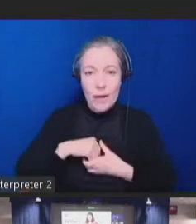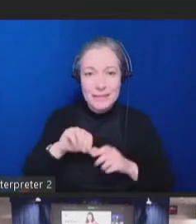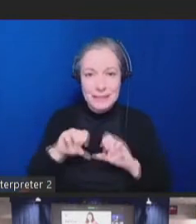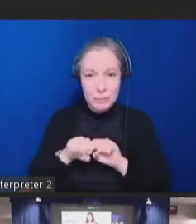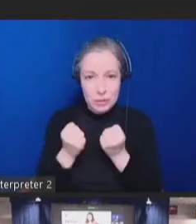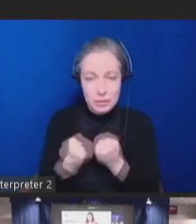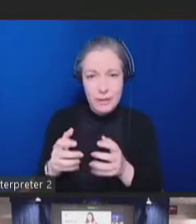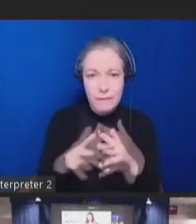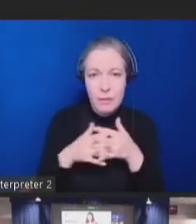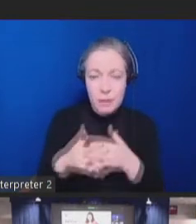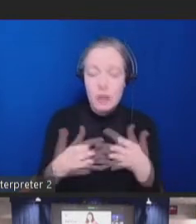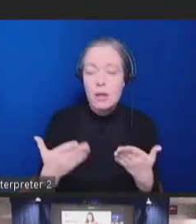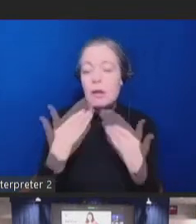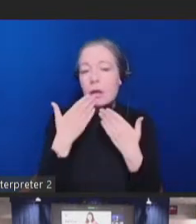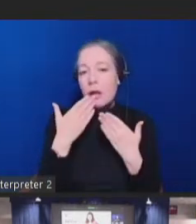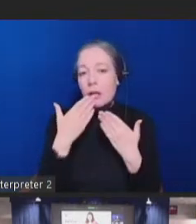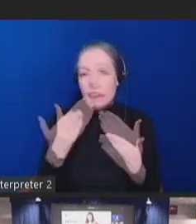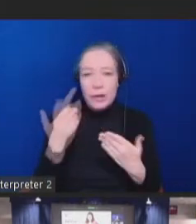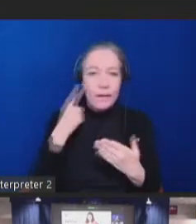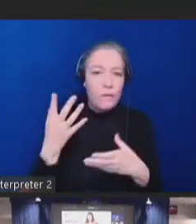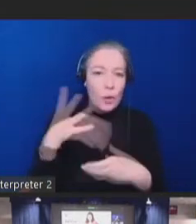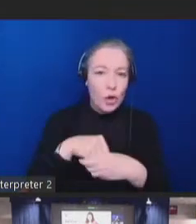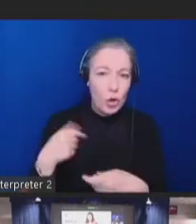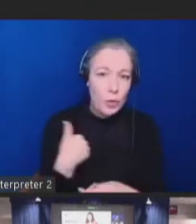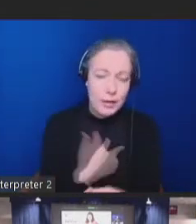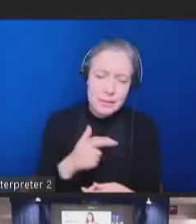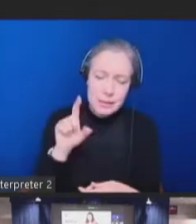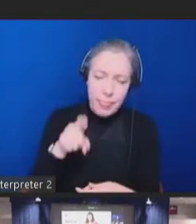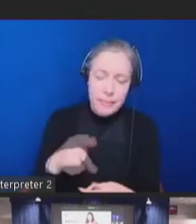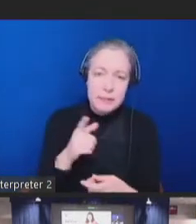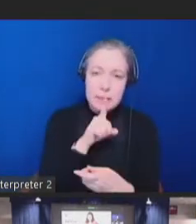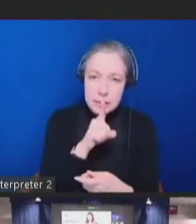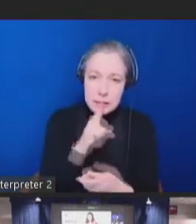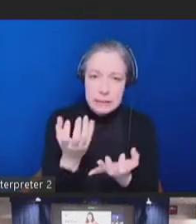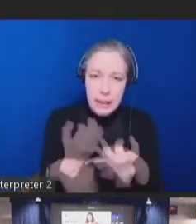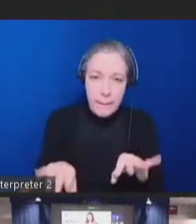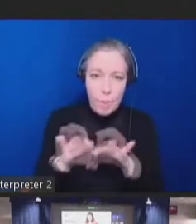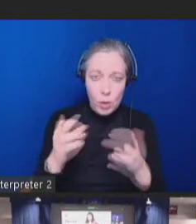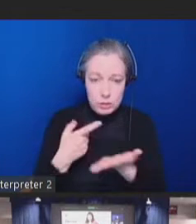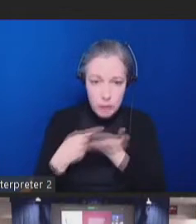thank you so much for including us in this important conversation today. Next.